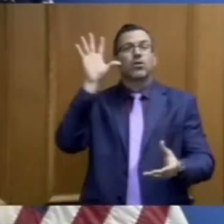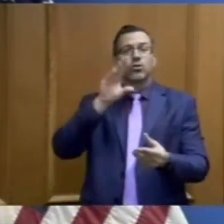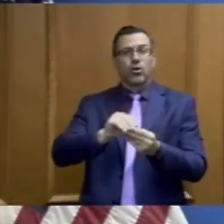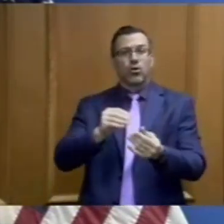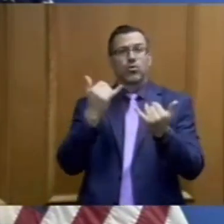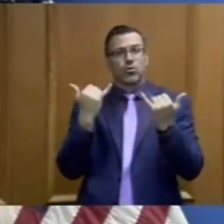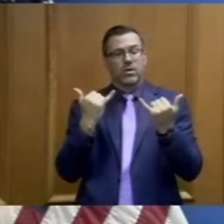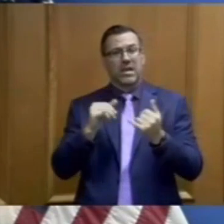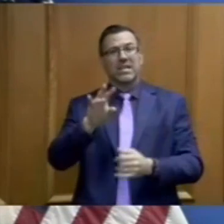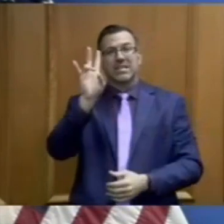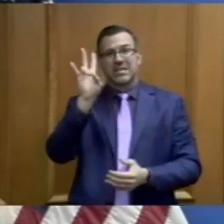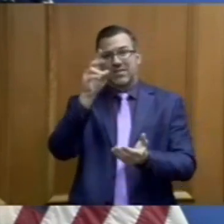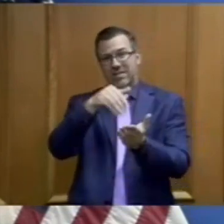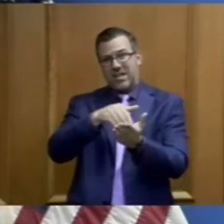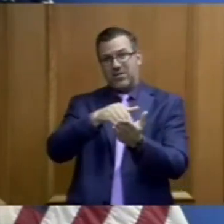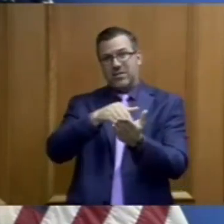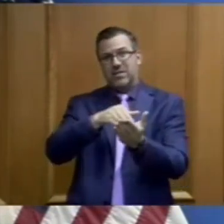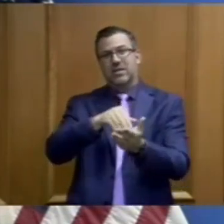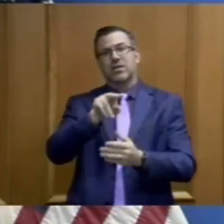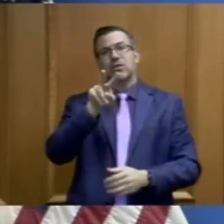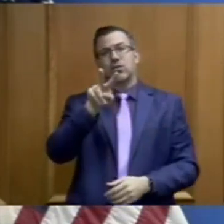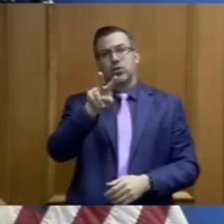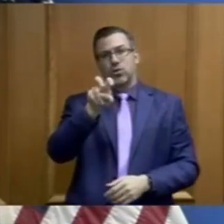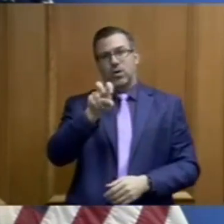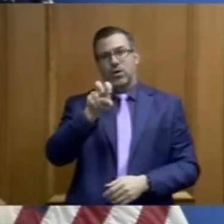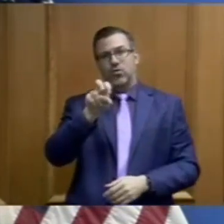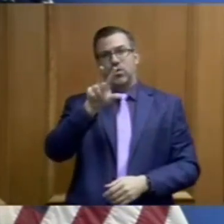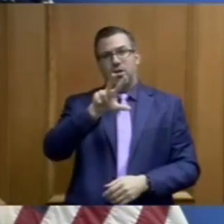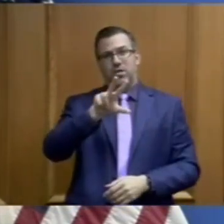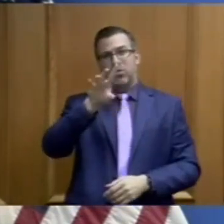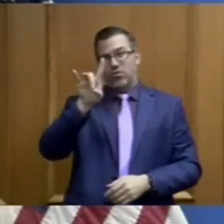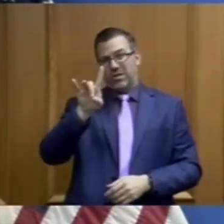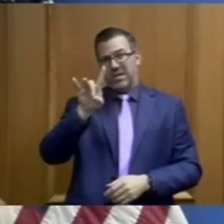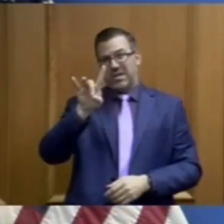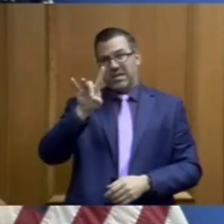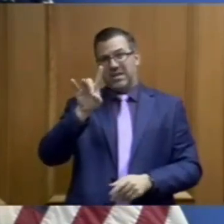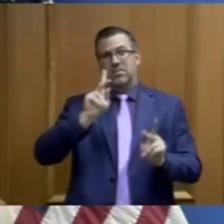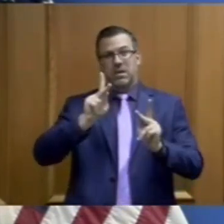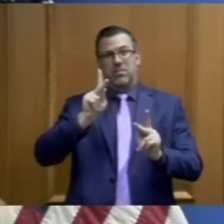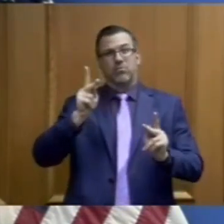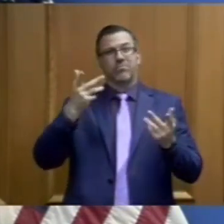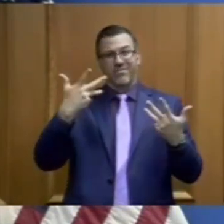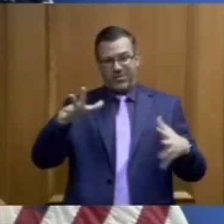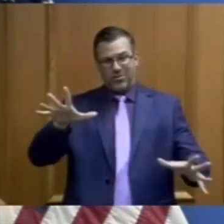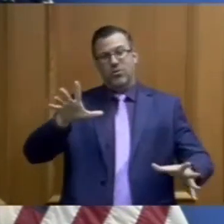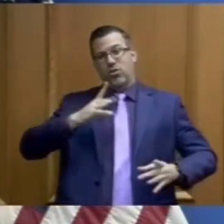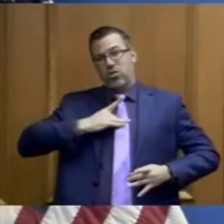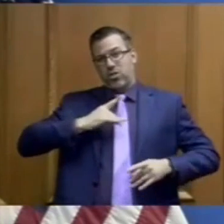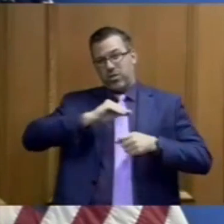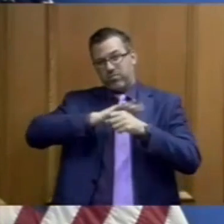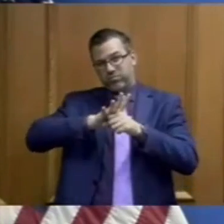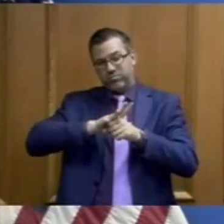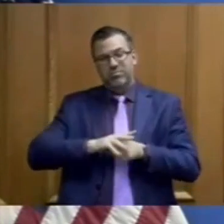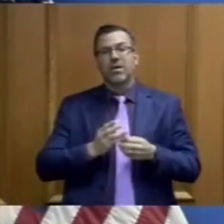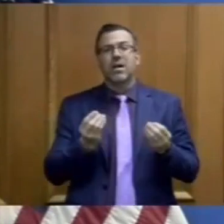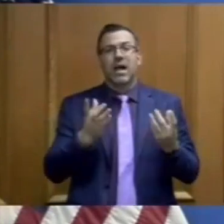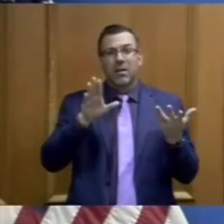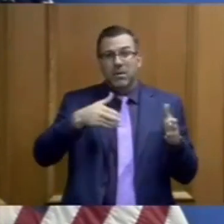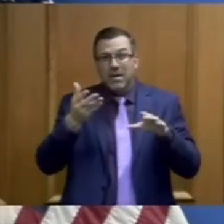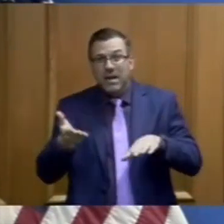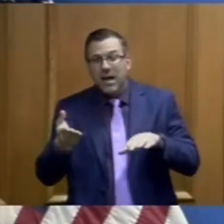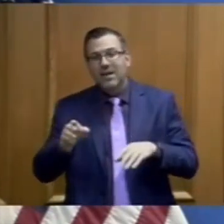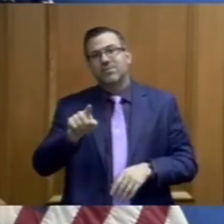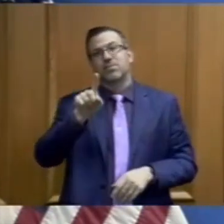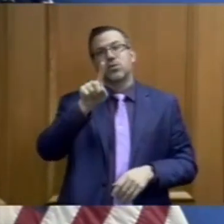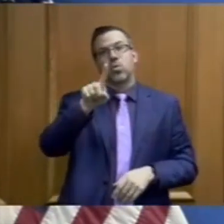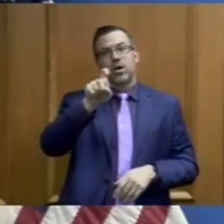7,238 confirmed cases in Tennessee. We have lost 152